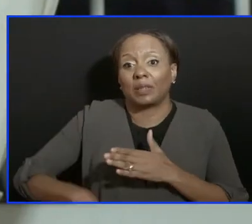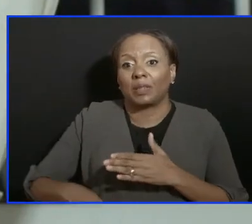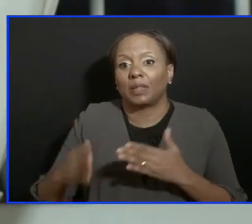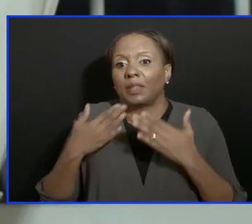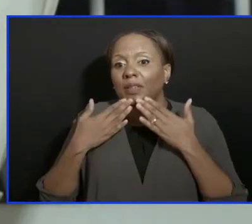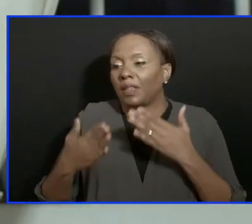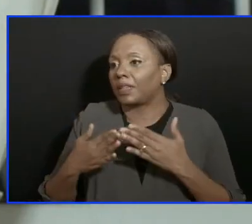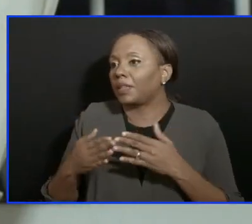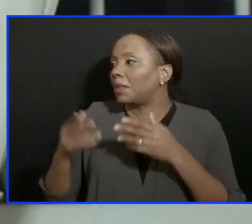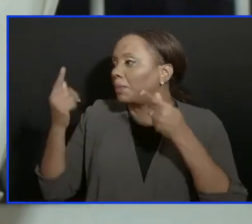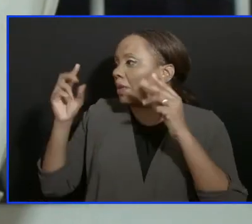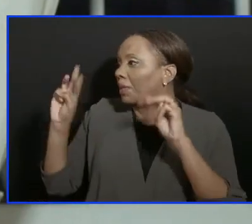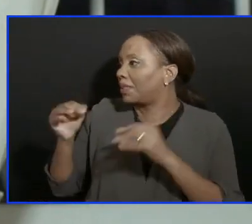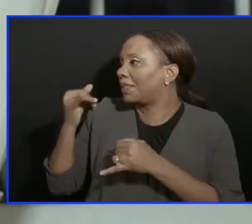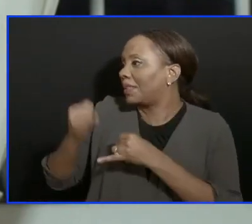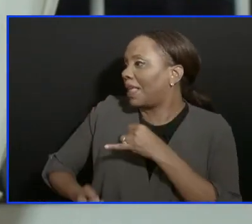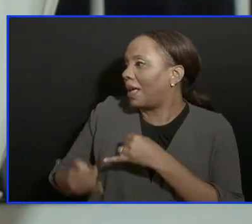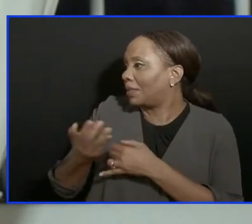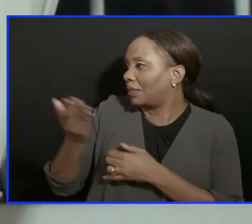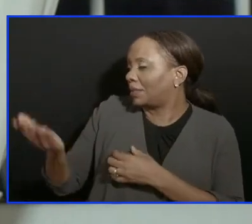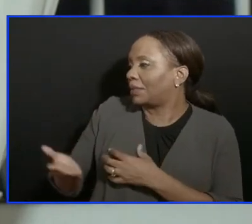Prime Minister, I'll give you closing comments.